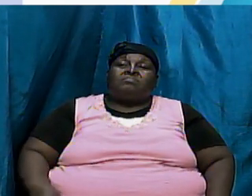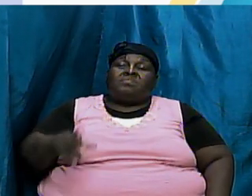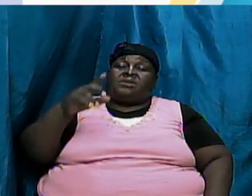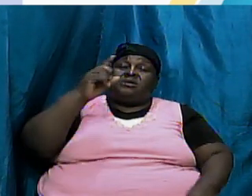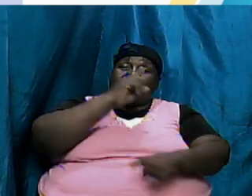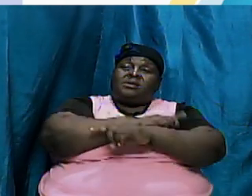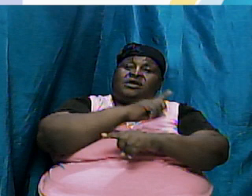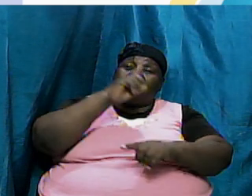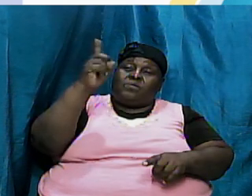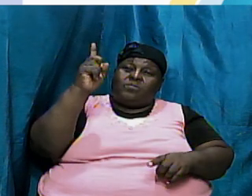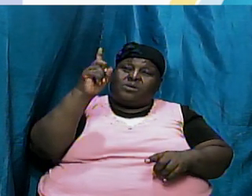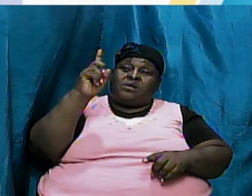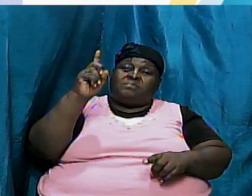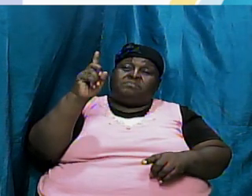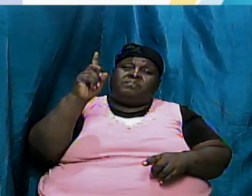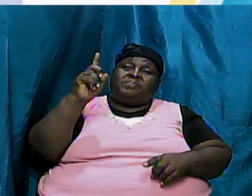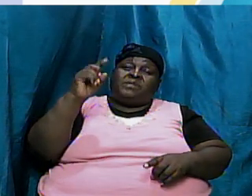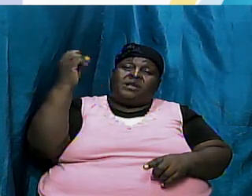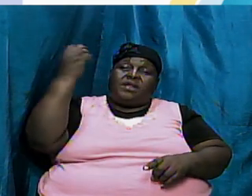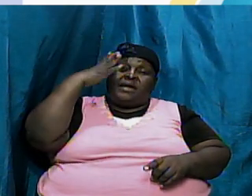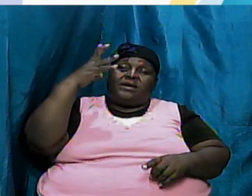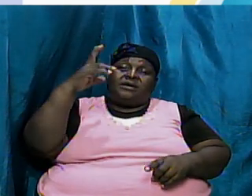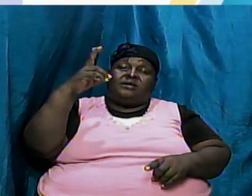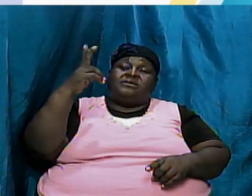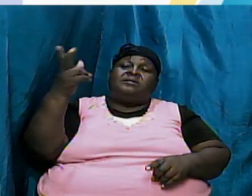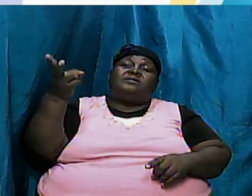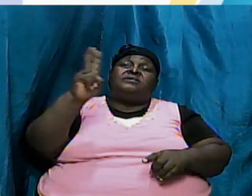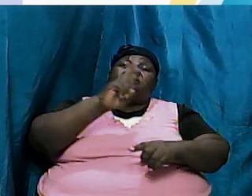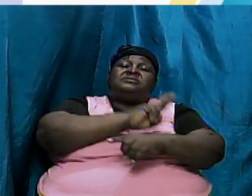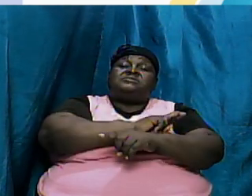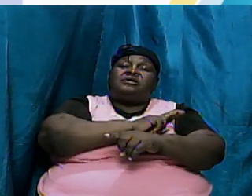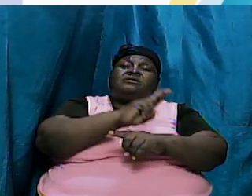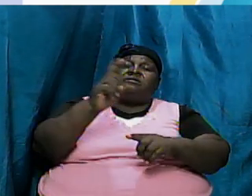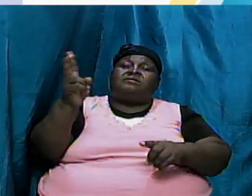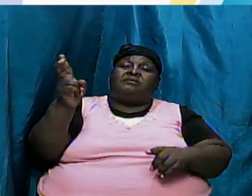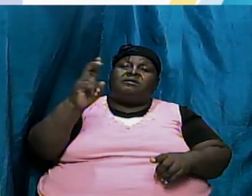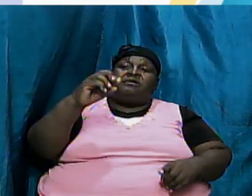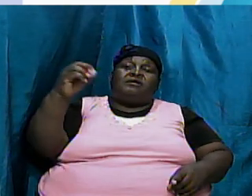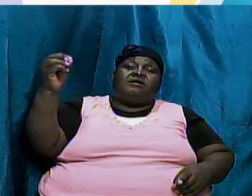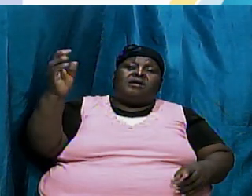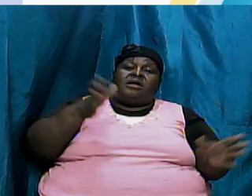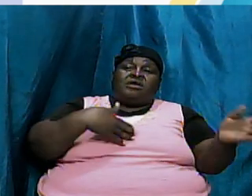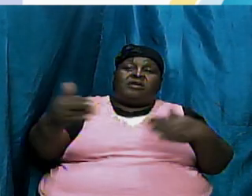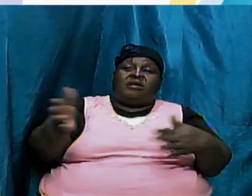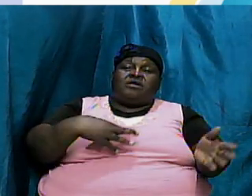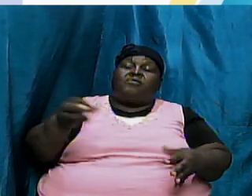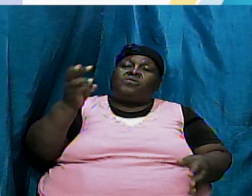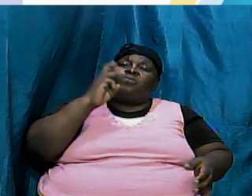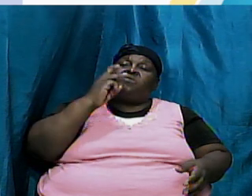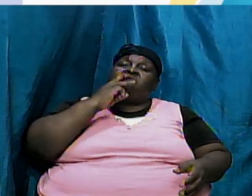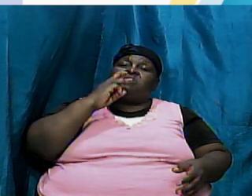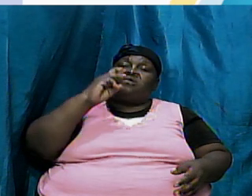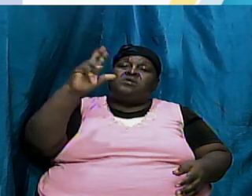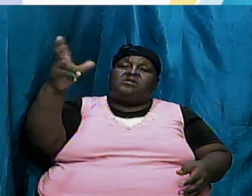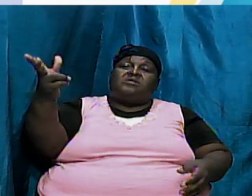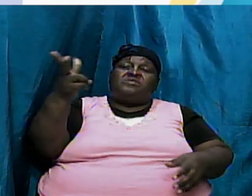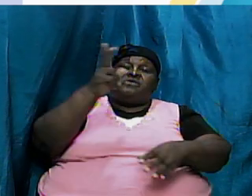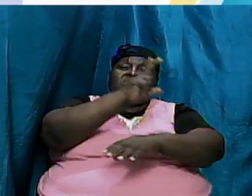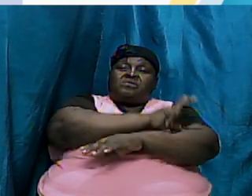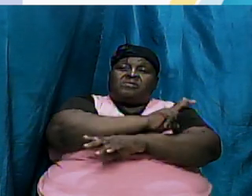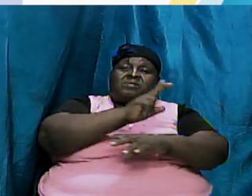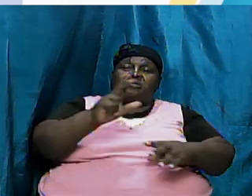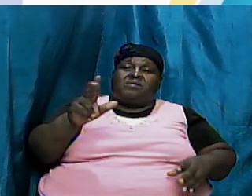lights came the second day air and water the third day land and